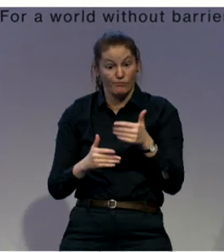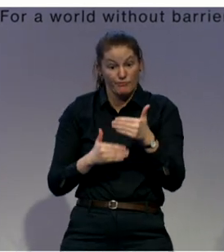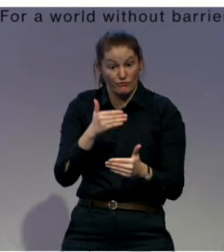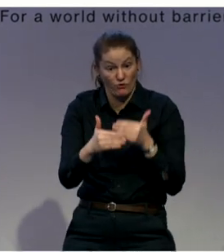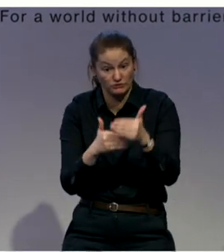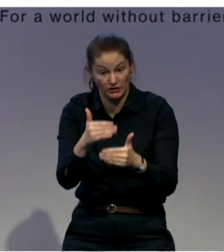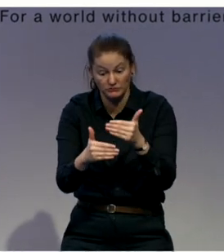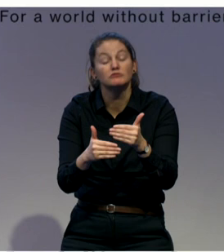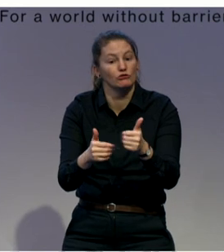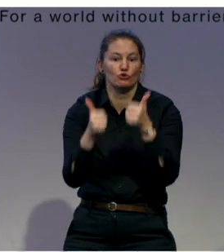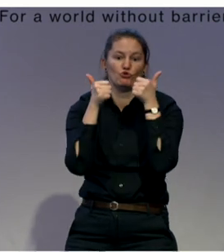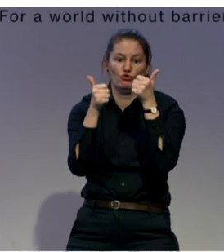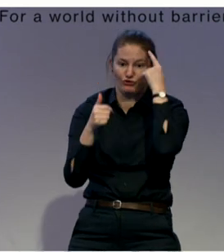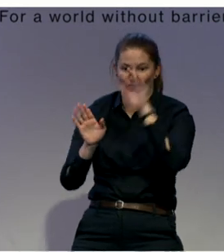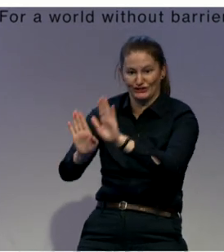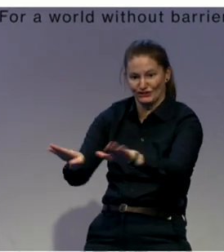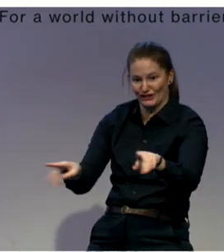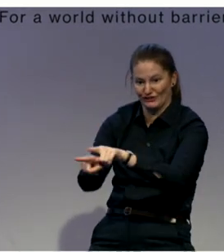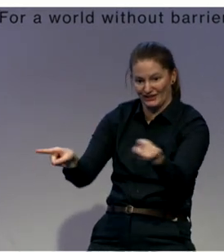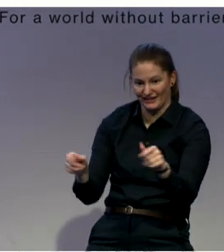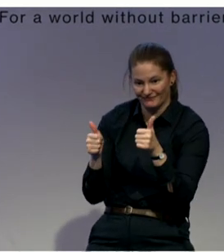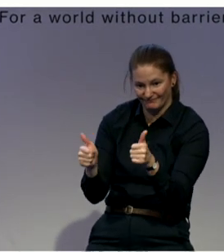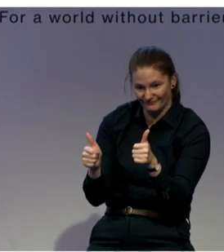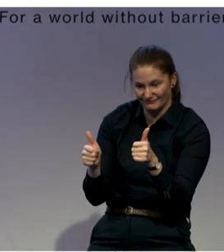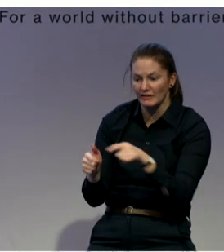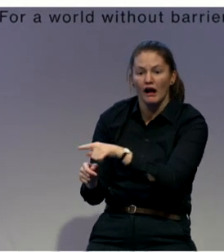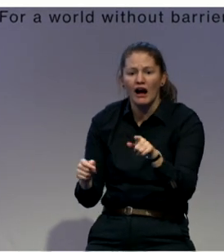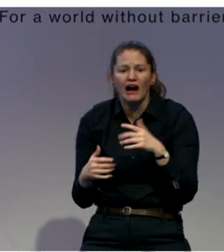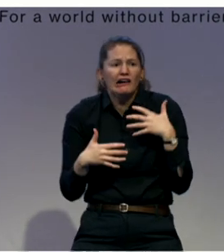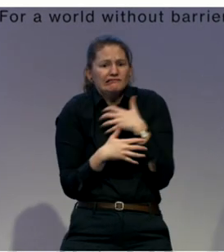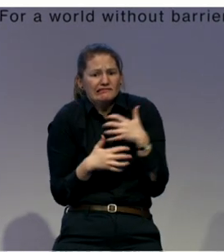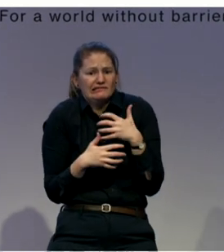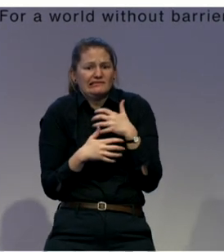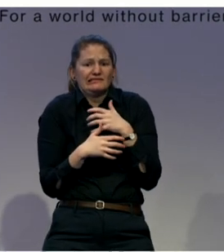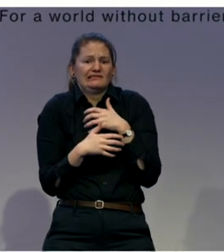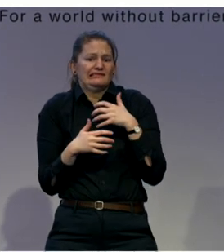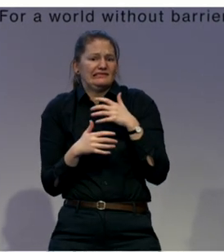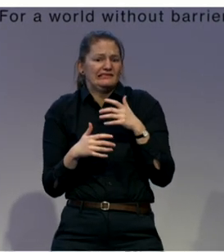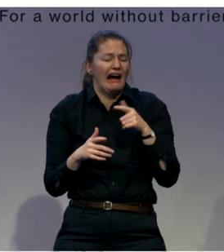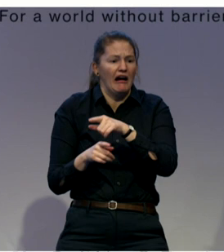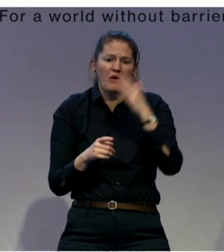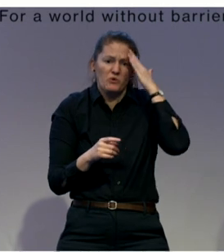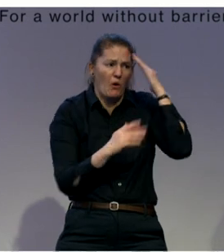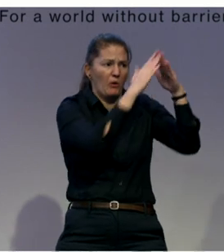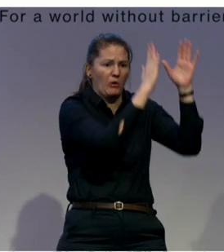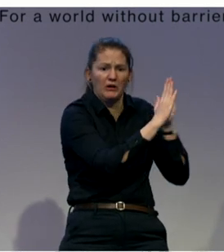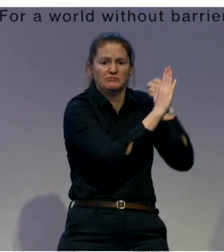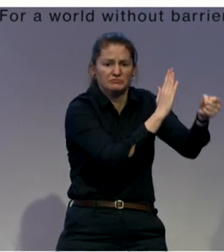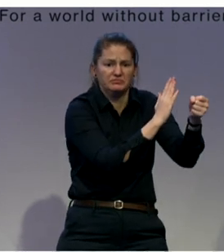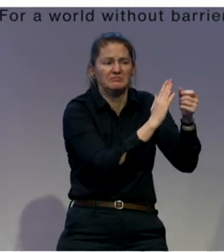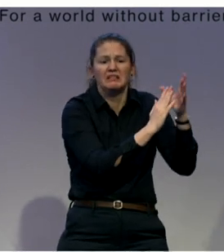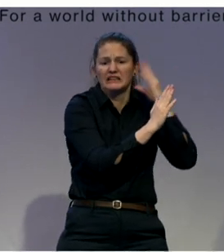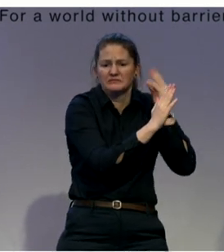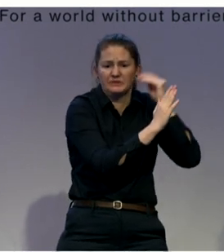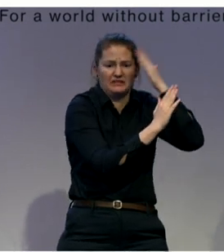institutions that they recognize like homes to the new places. Workforce development and